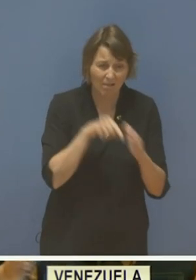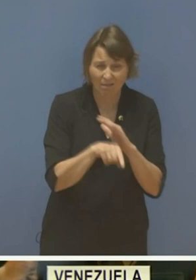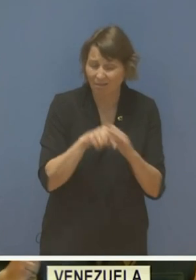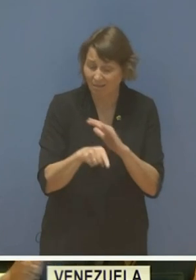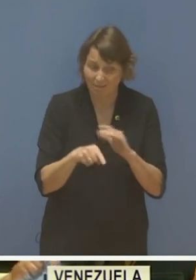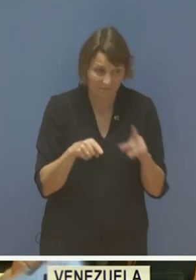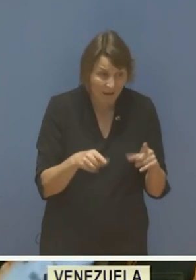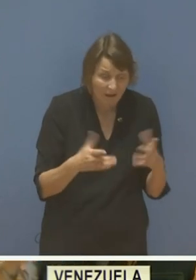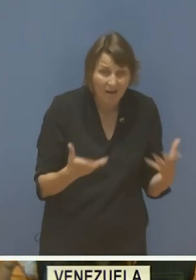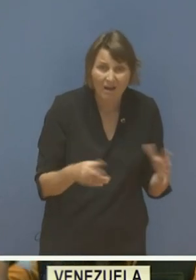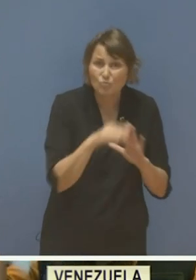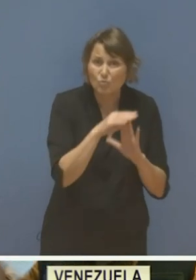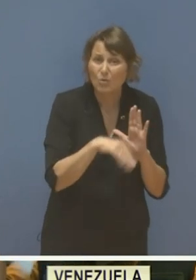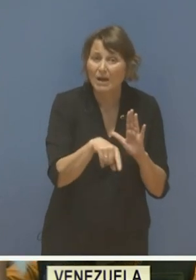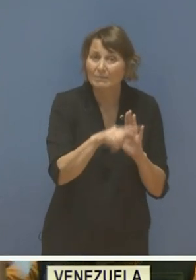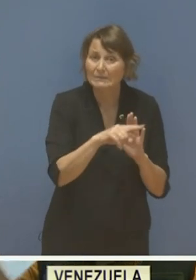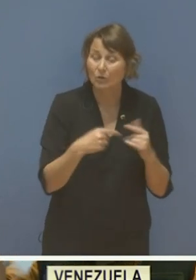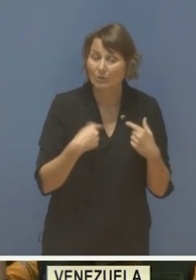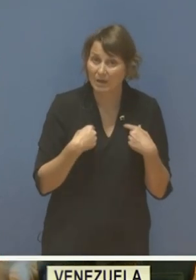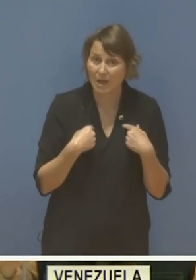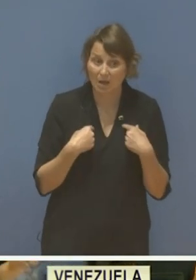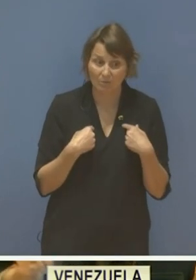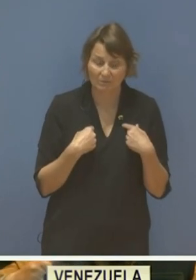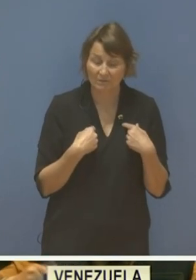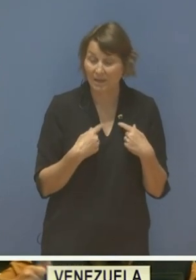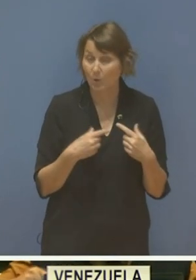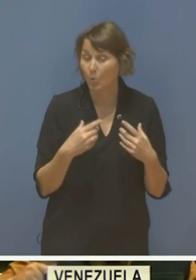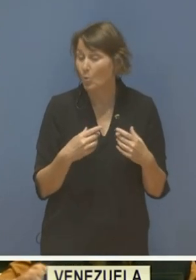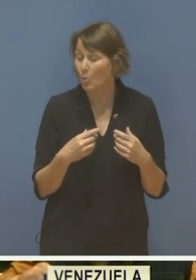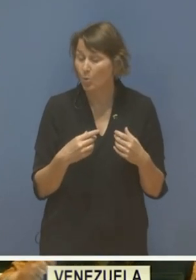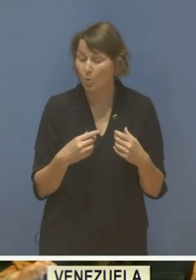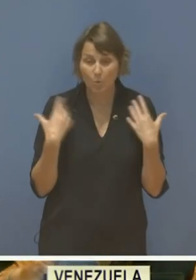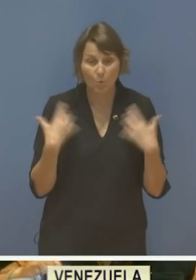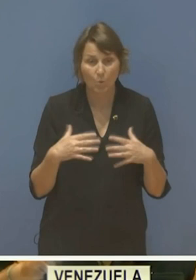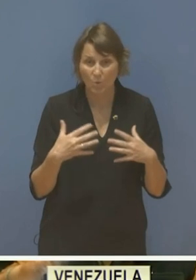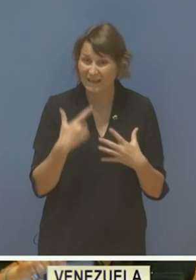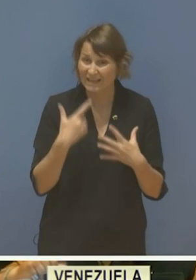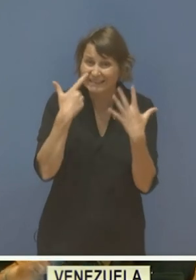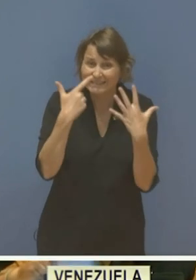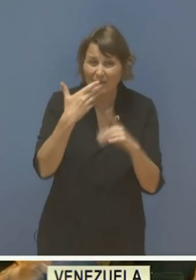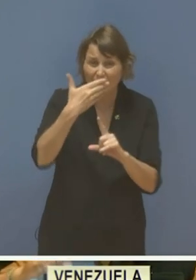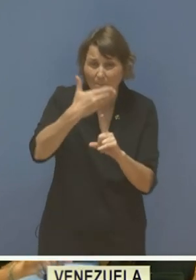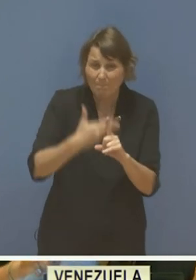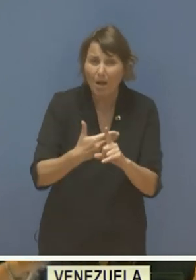is it that they are now submitted to a full blockade? They have been for the last seven months,